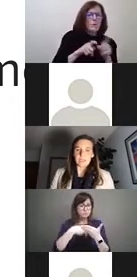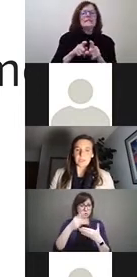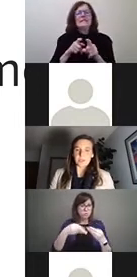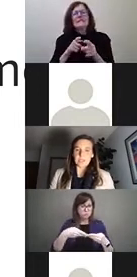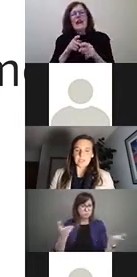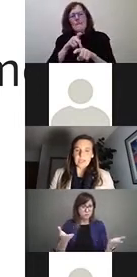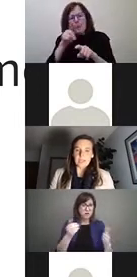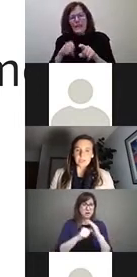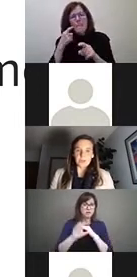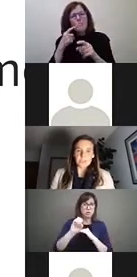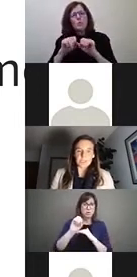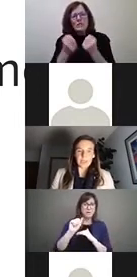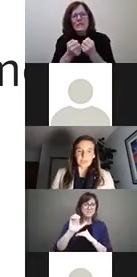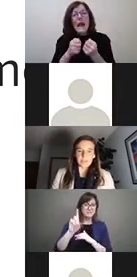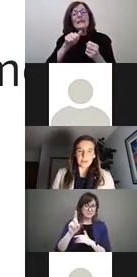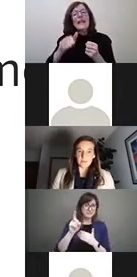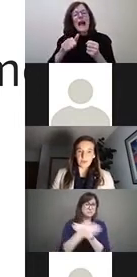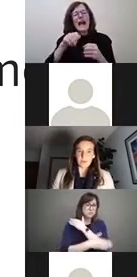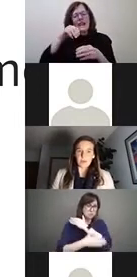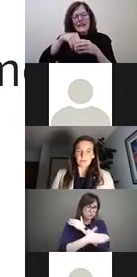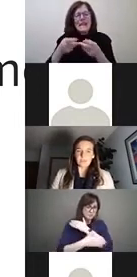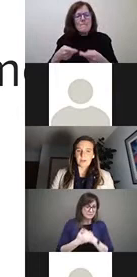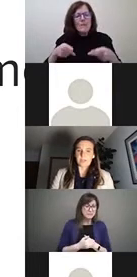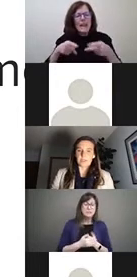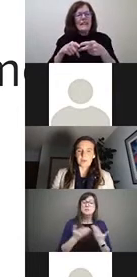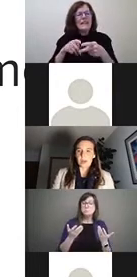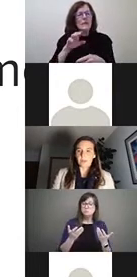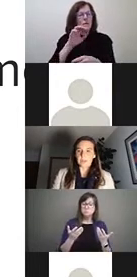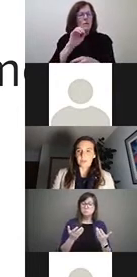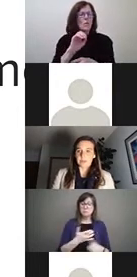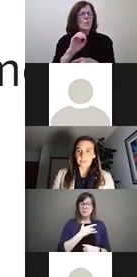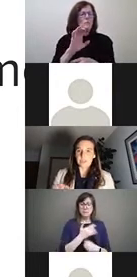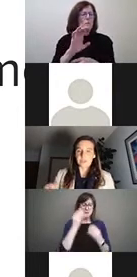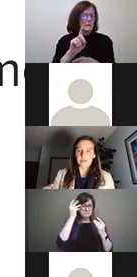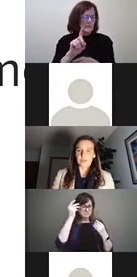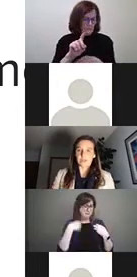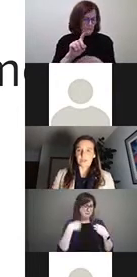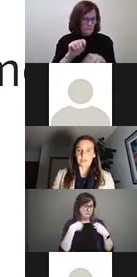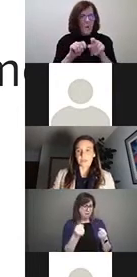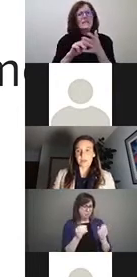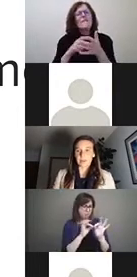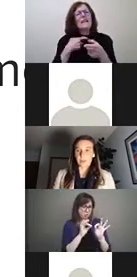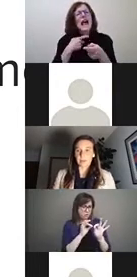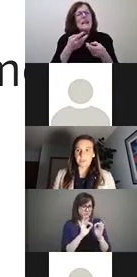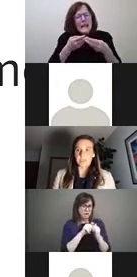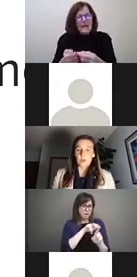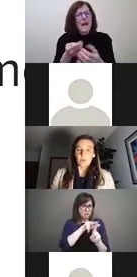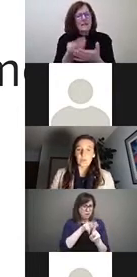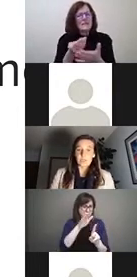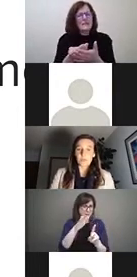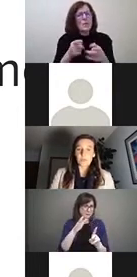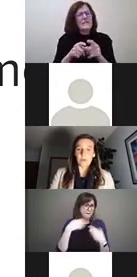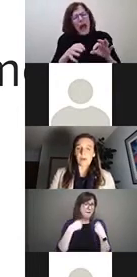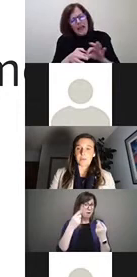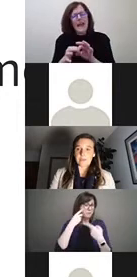OECD countries. And you'll notice that, in fact, while we often are thinking about health expenditures in the context of health outcomes, we